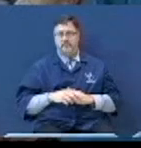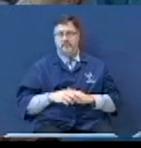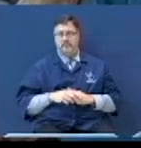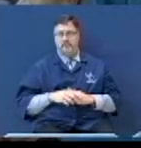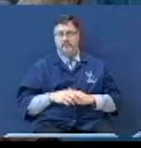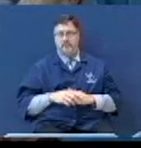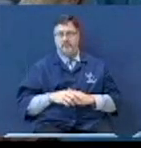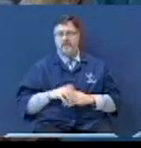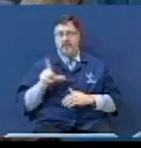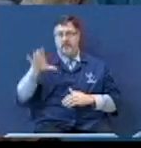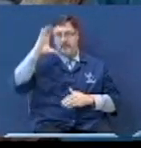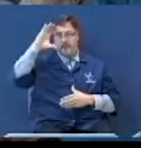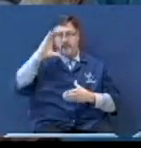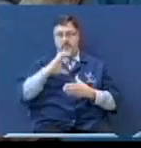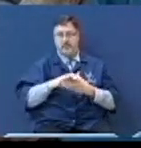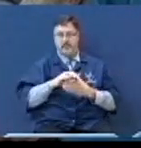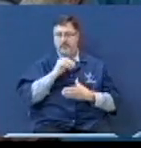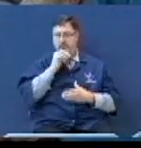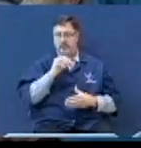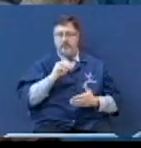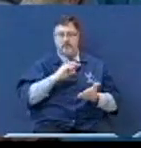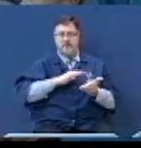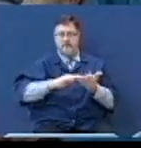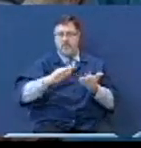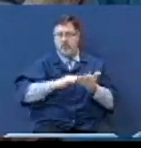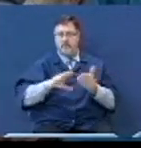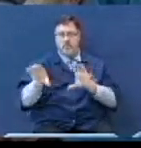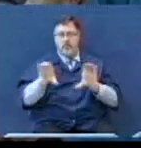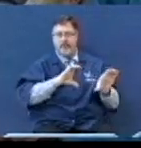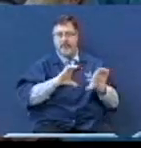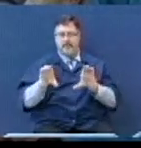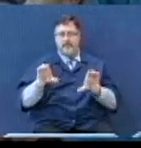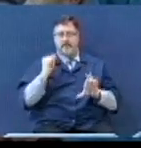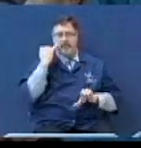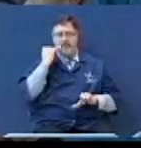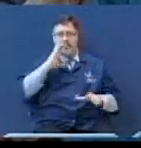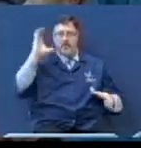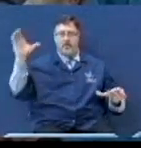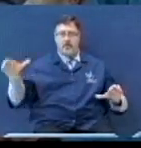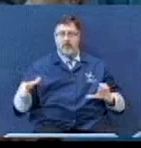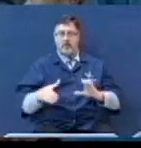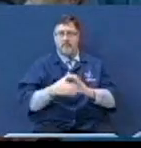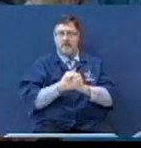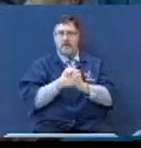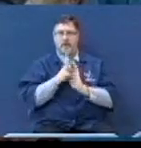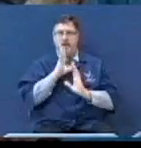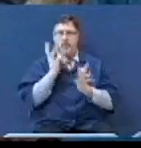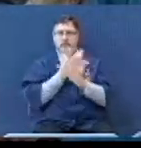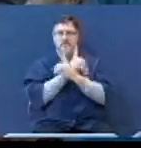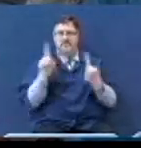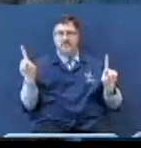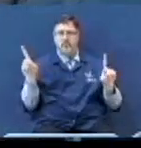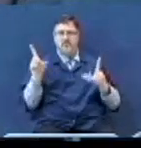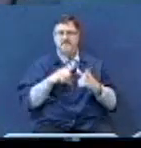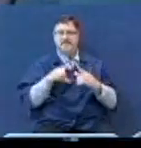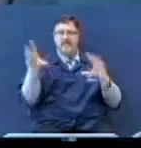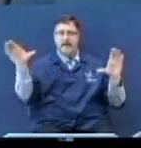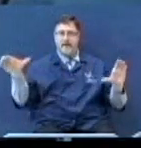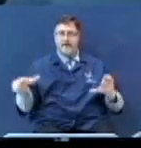They believe the unpardonable act if you got married and was divorced and remarried.